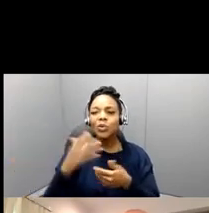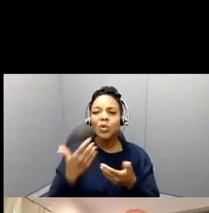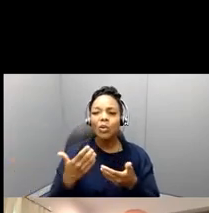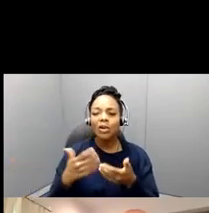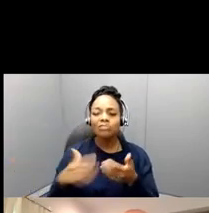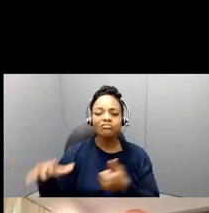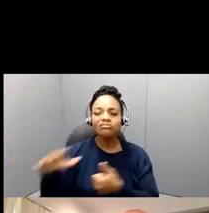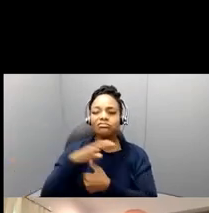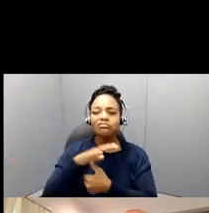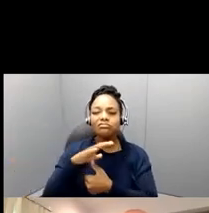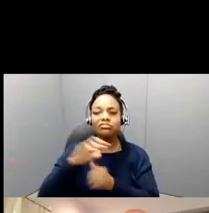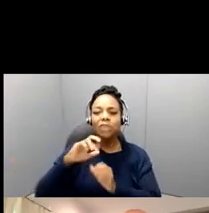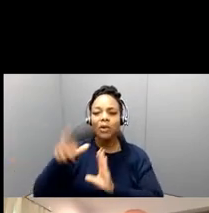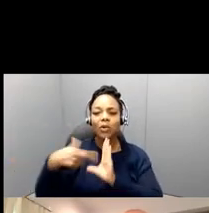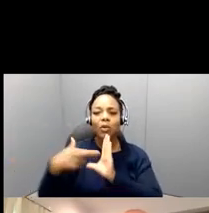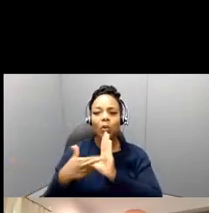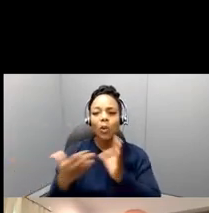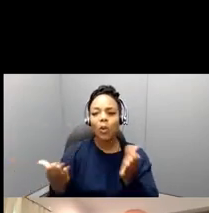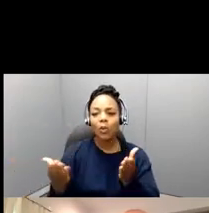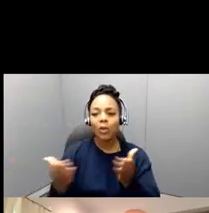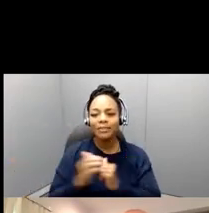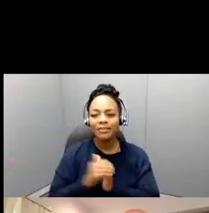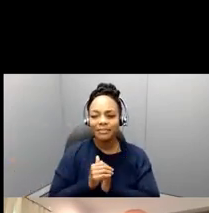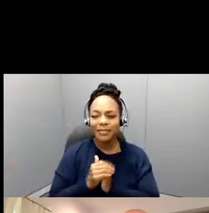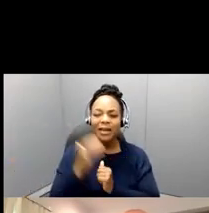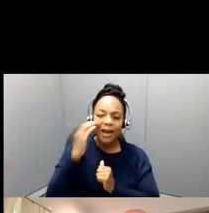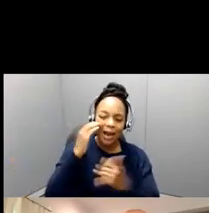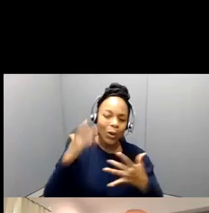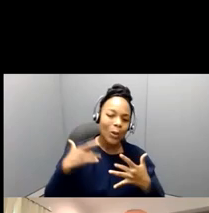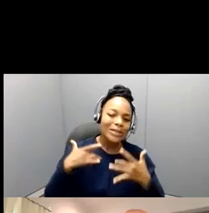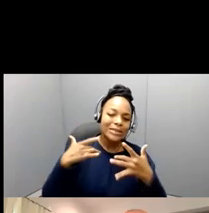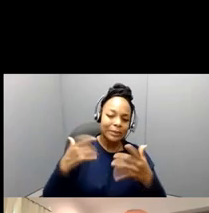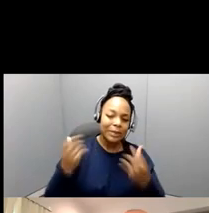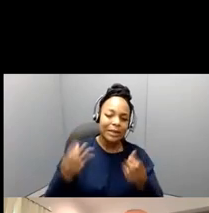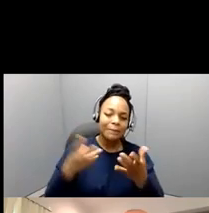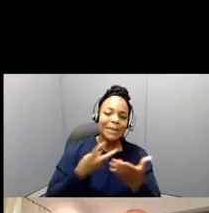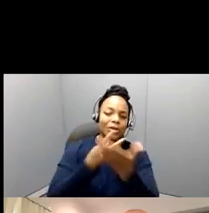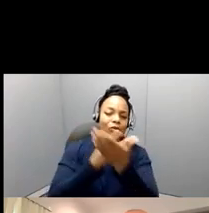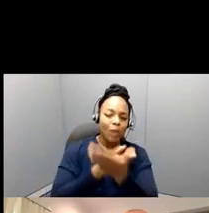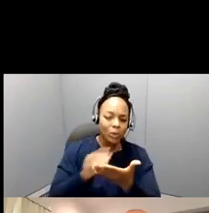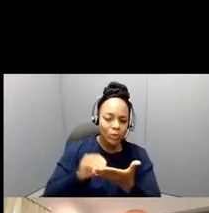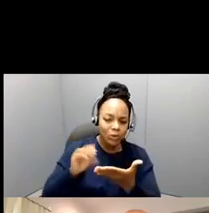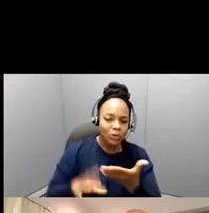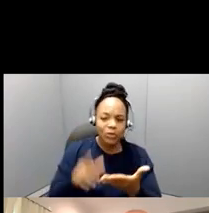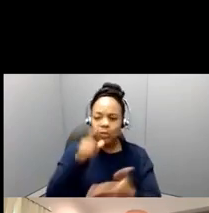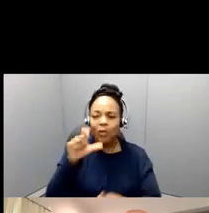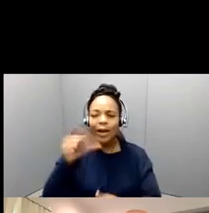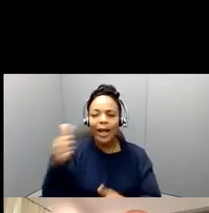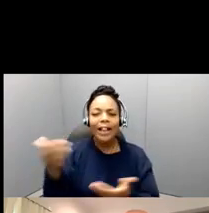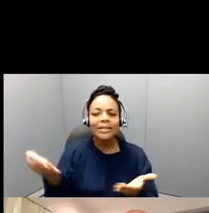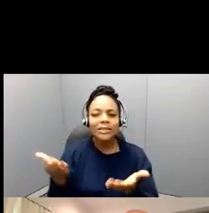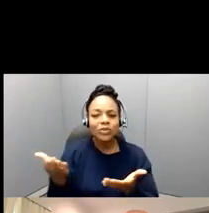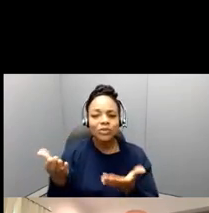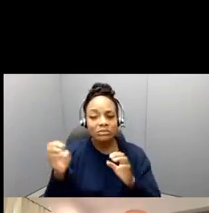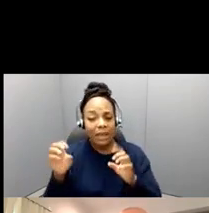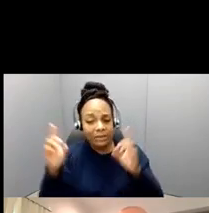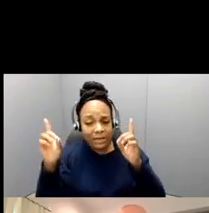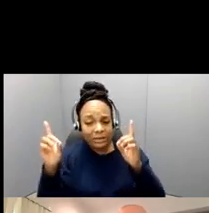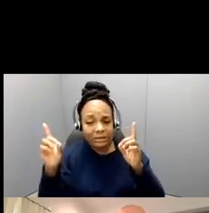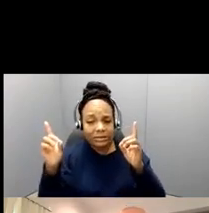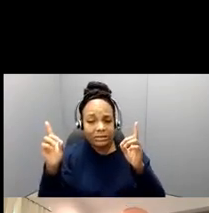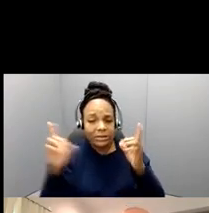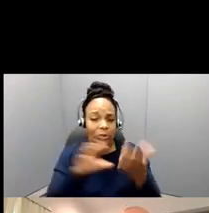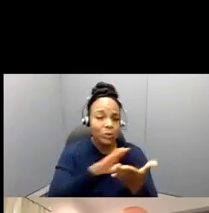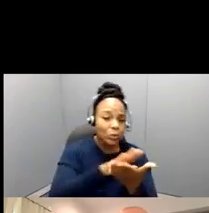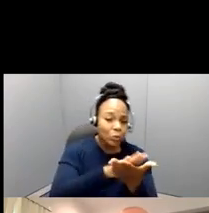I know we often have a lot of graduate students. I'm trying to just distinguish those who are in an education school versus those who are not